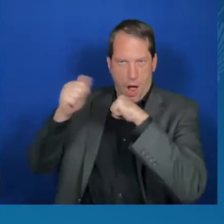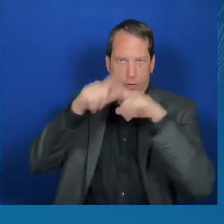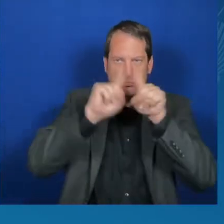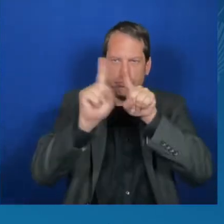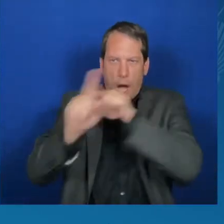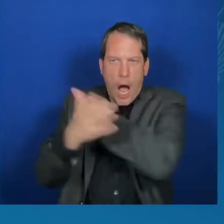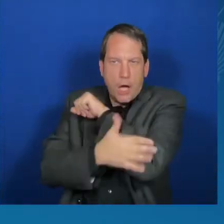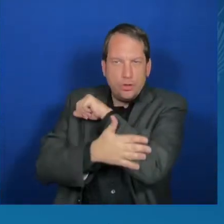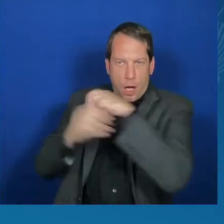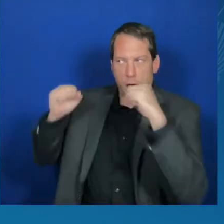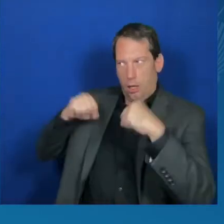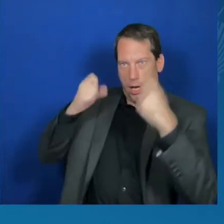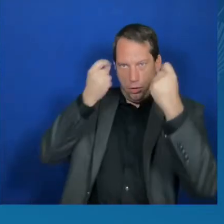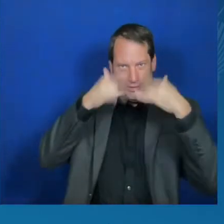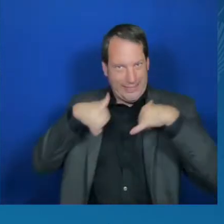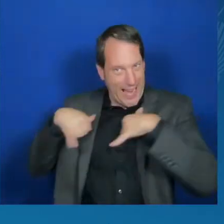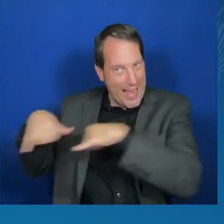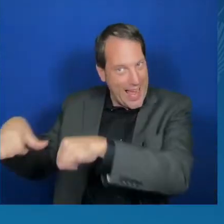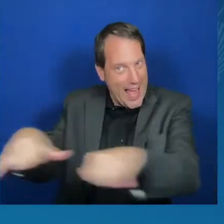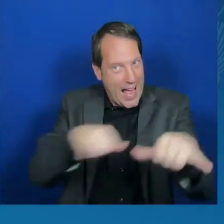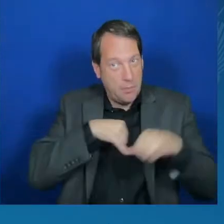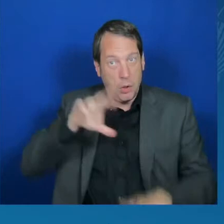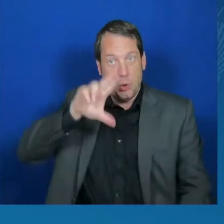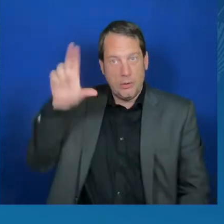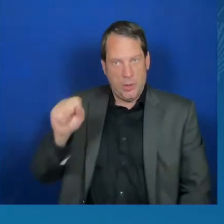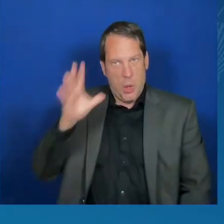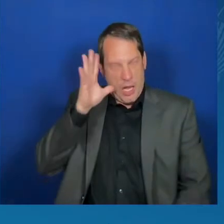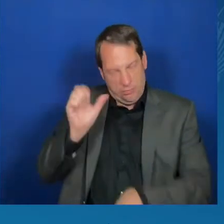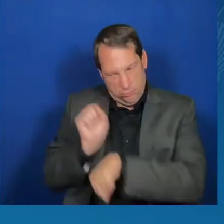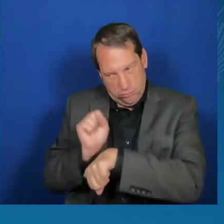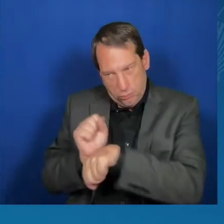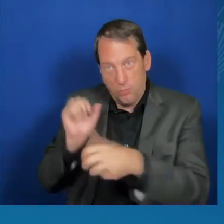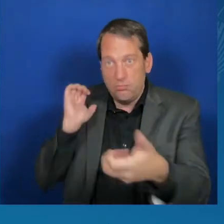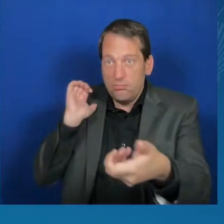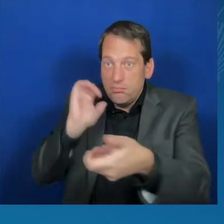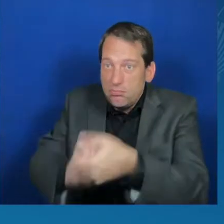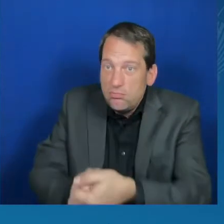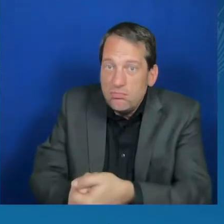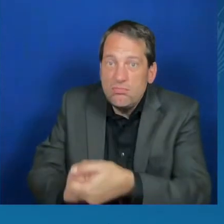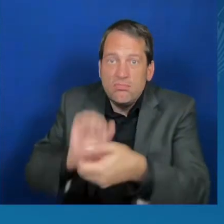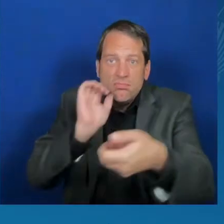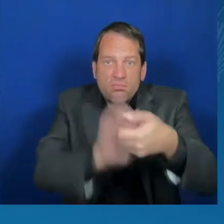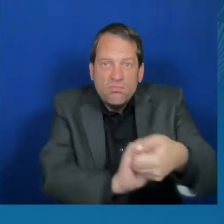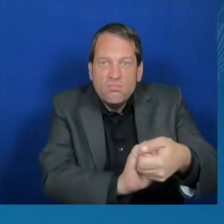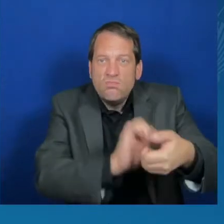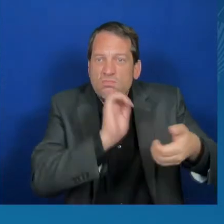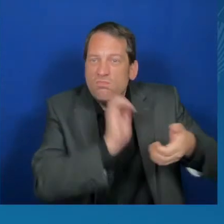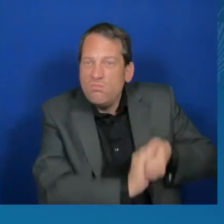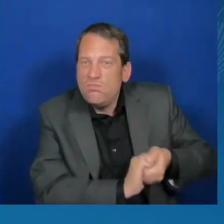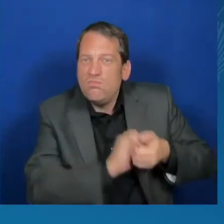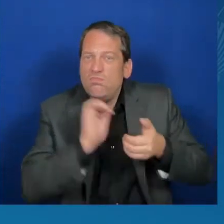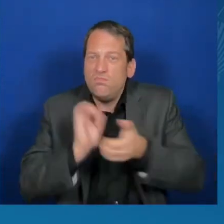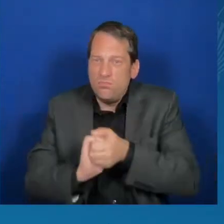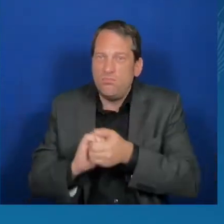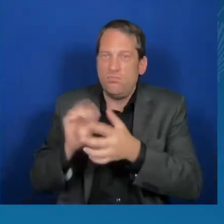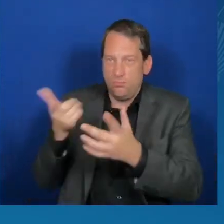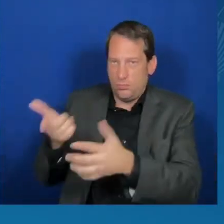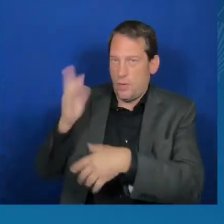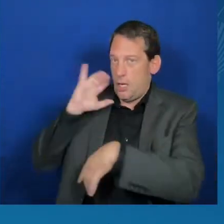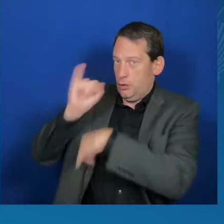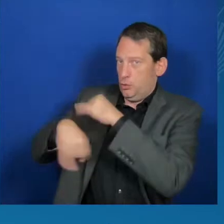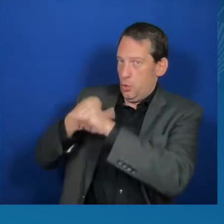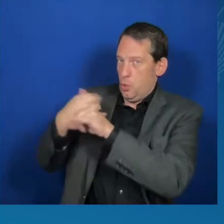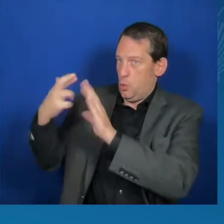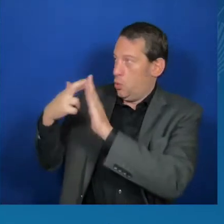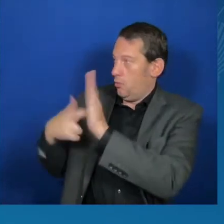existing international rules and norms to AI and work to create new rules